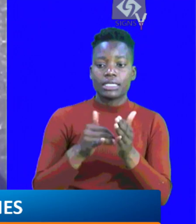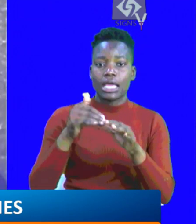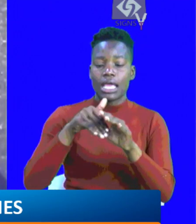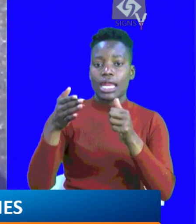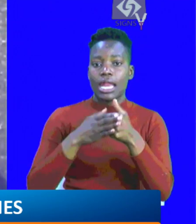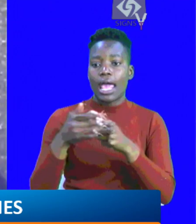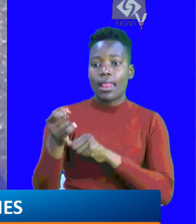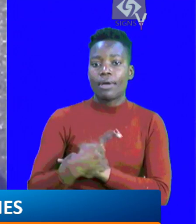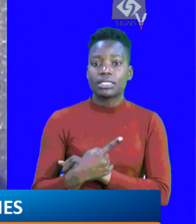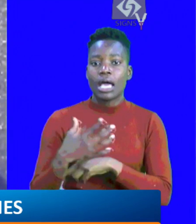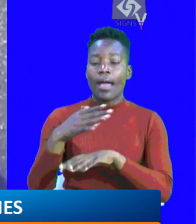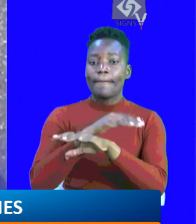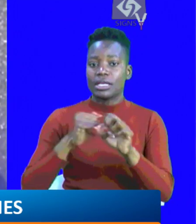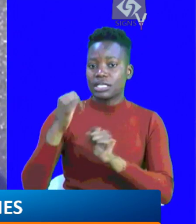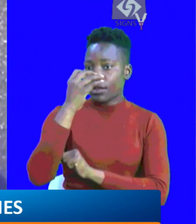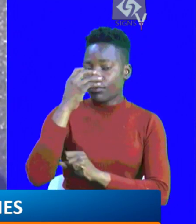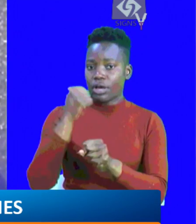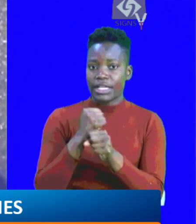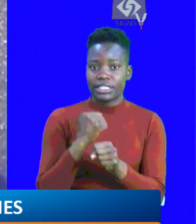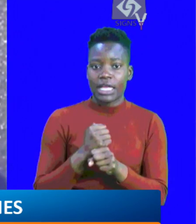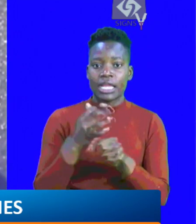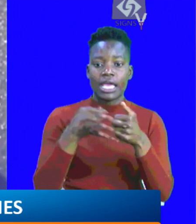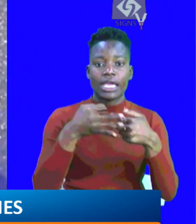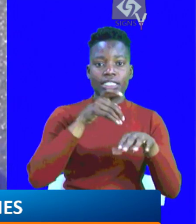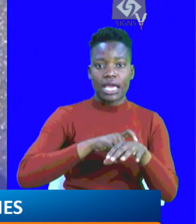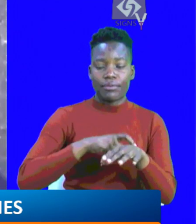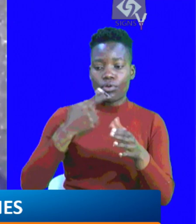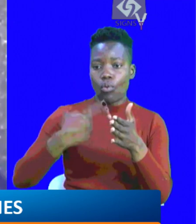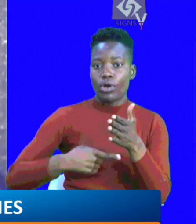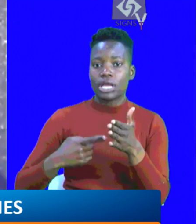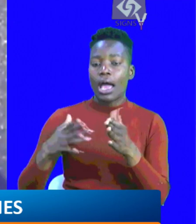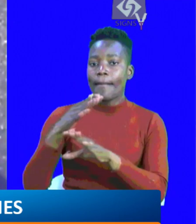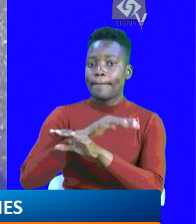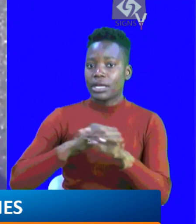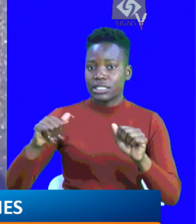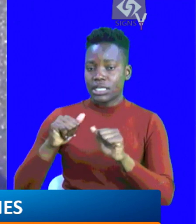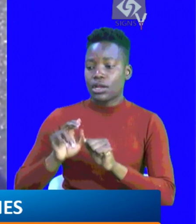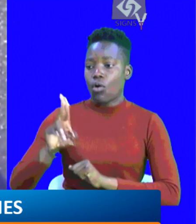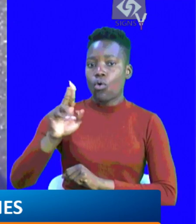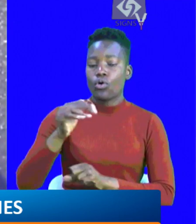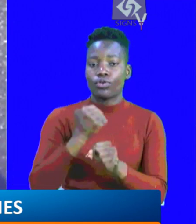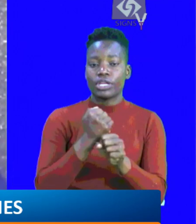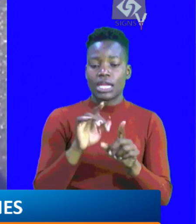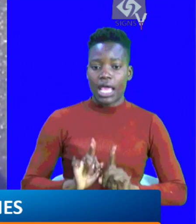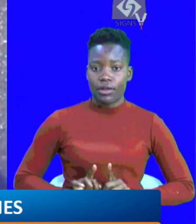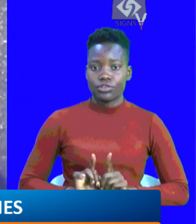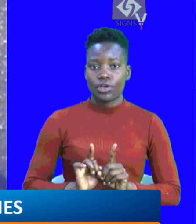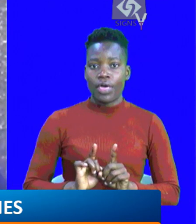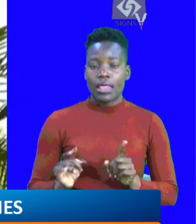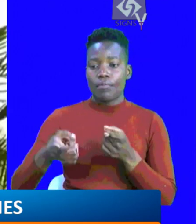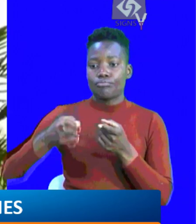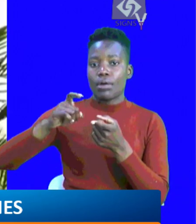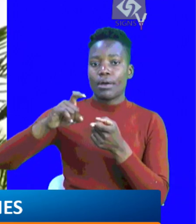will find that within nine months, President William Ruto has done eight times what President Uhuru Kenyatta did